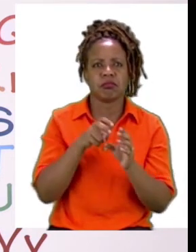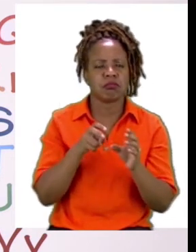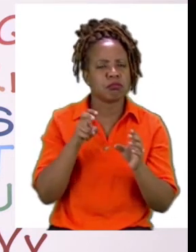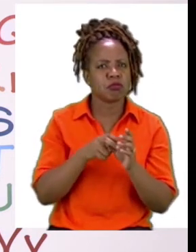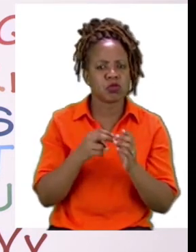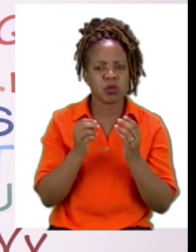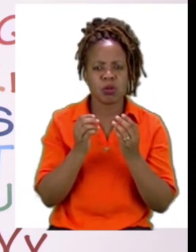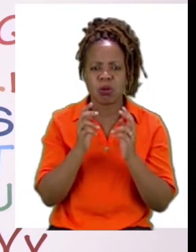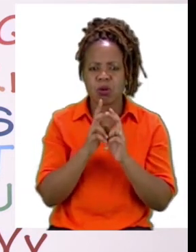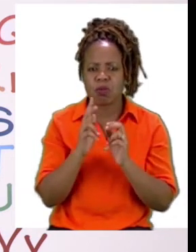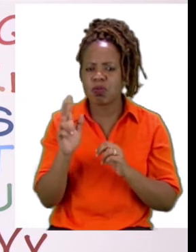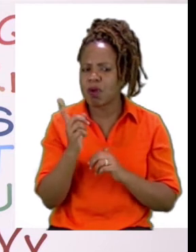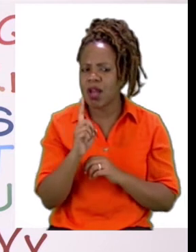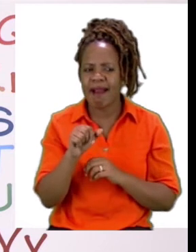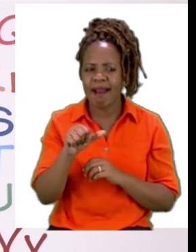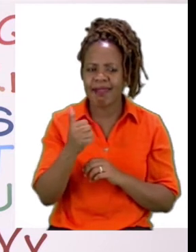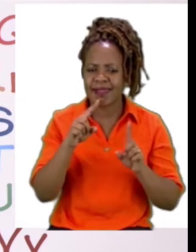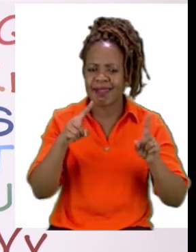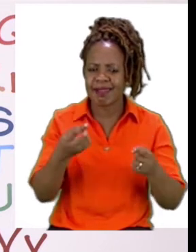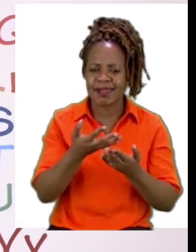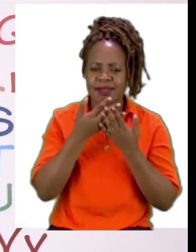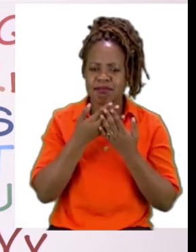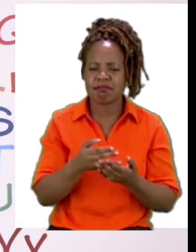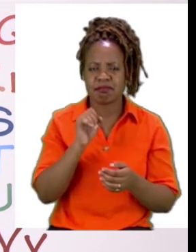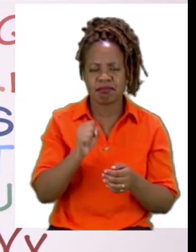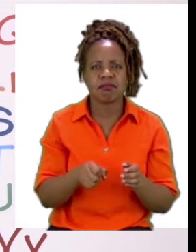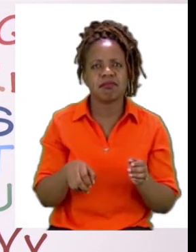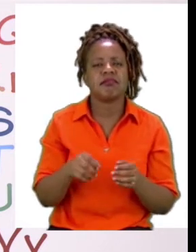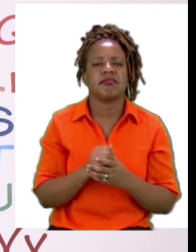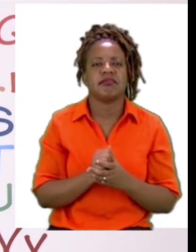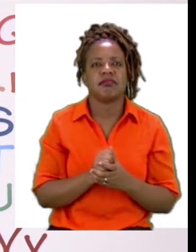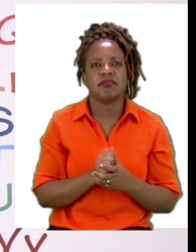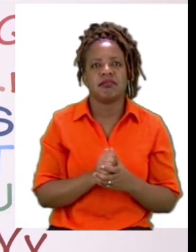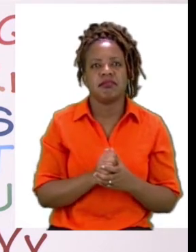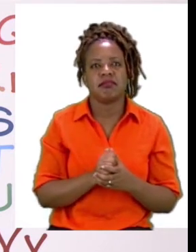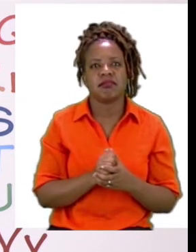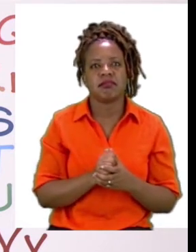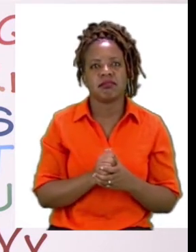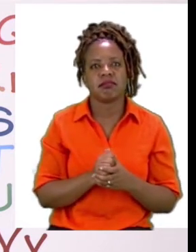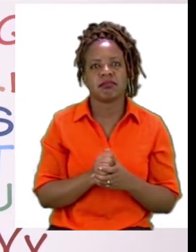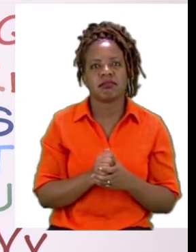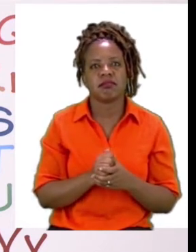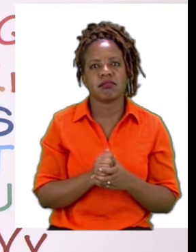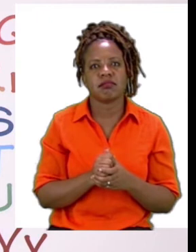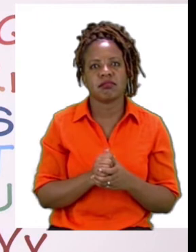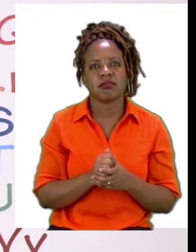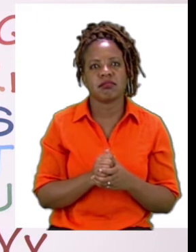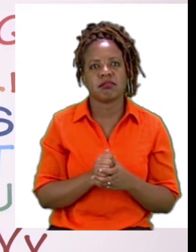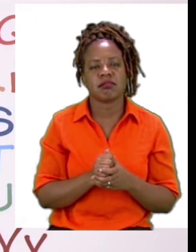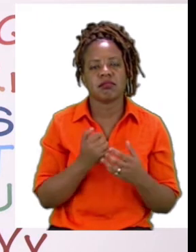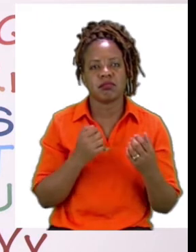carry other containers as well. Then closer down to the edge, we have two types of transport.